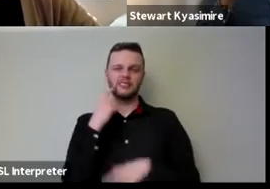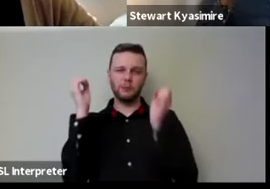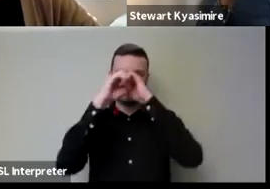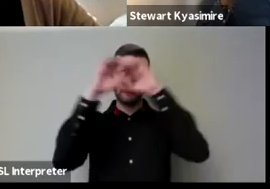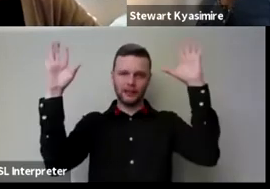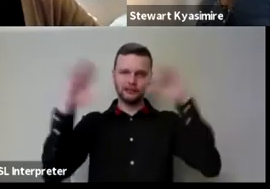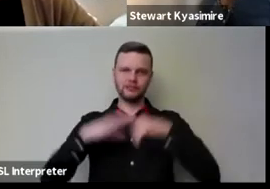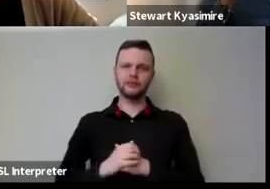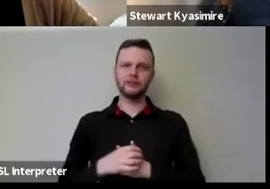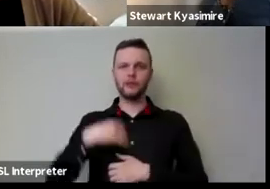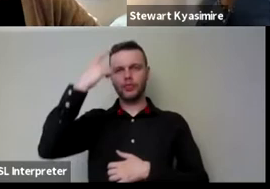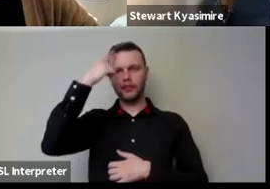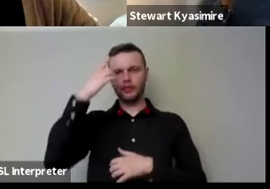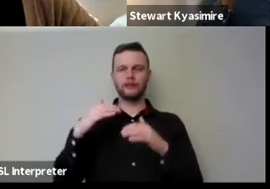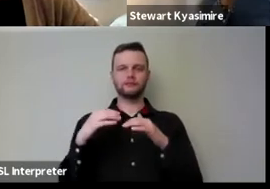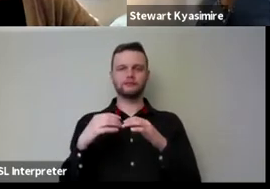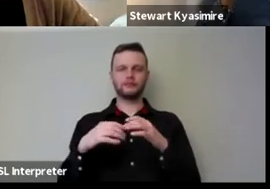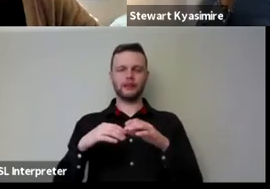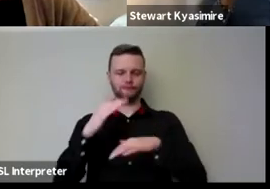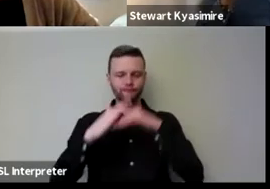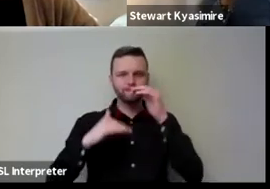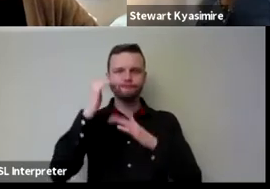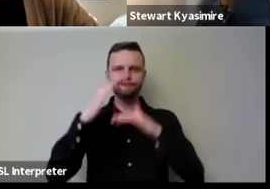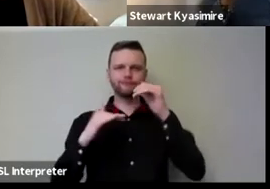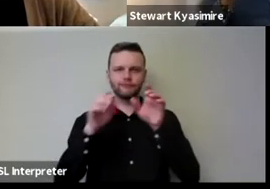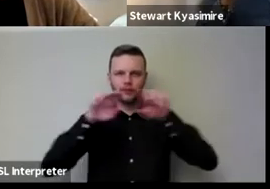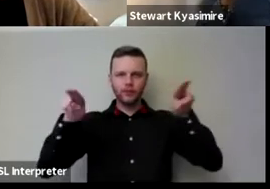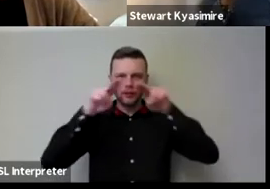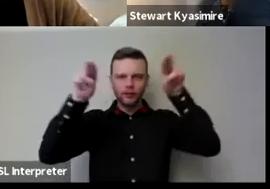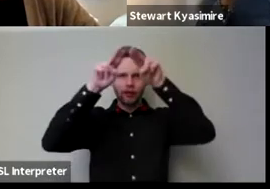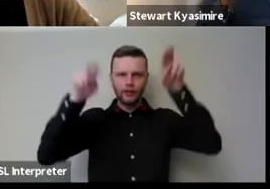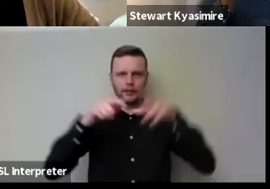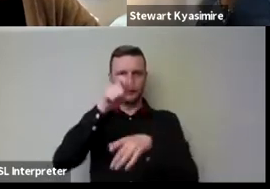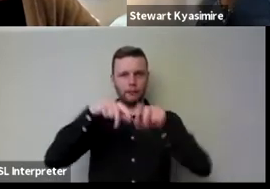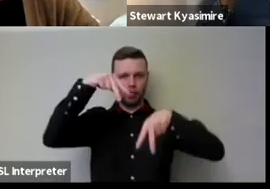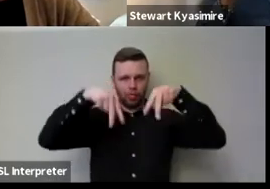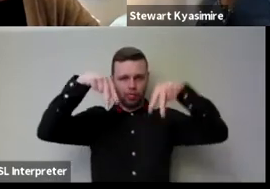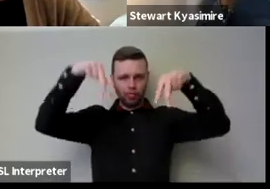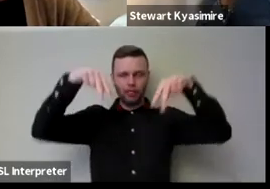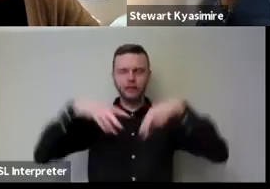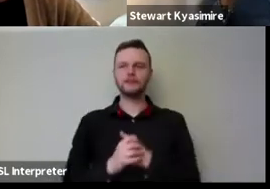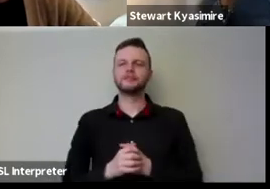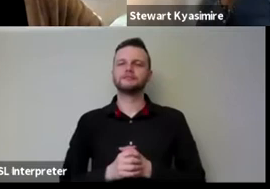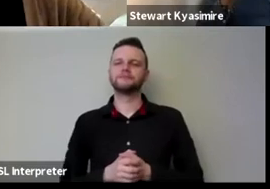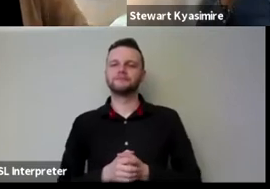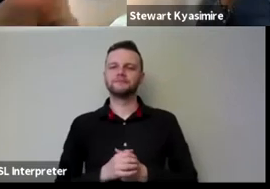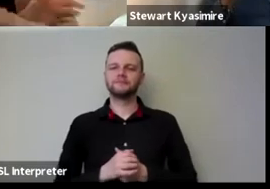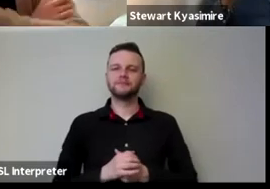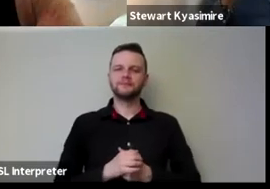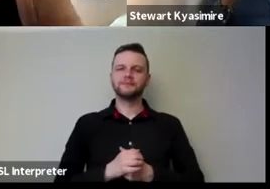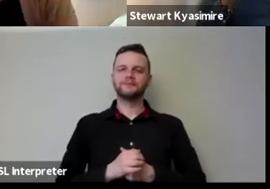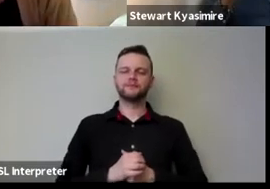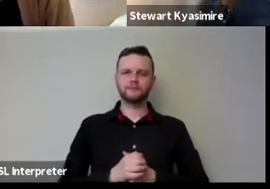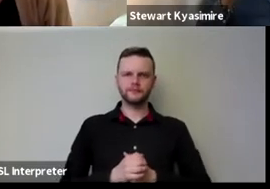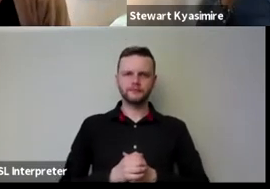of kind of four scaffolding legs and the kind of and bits of wood on the top and people stand on the platform well not quite but it but